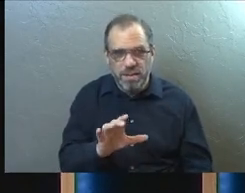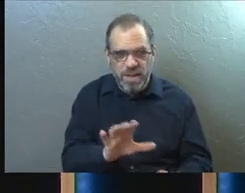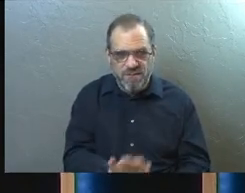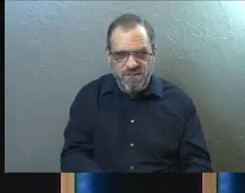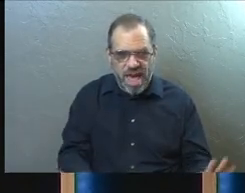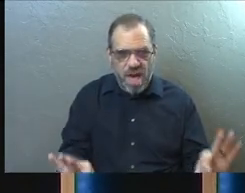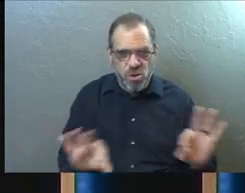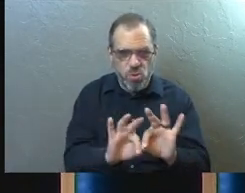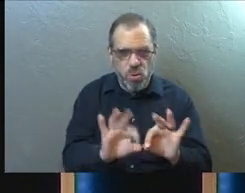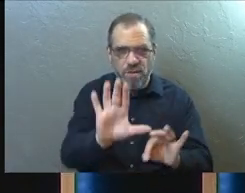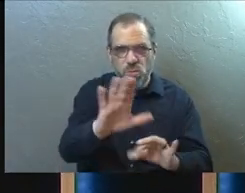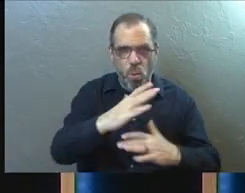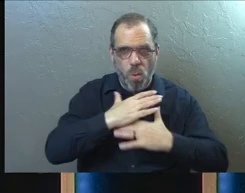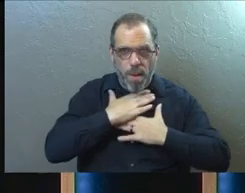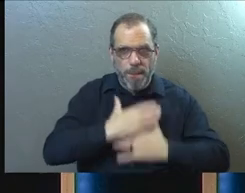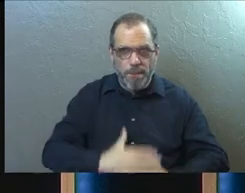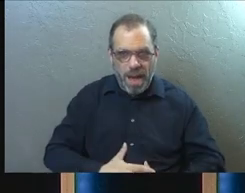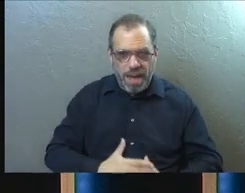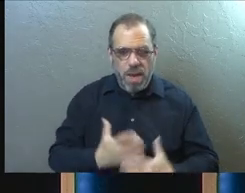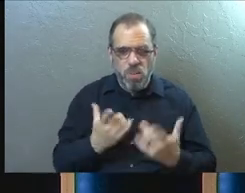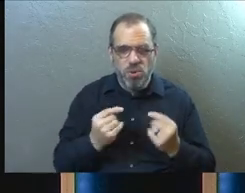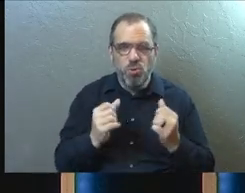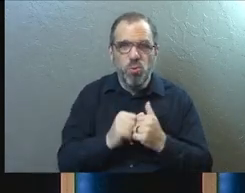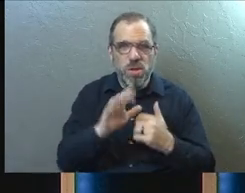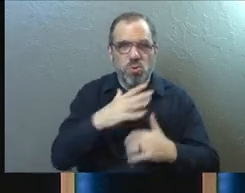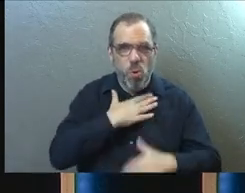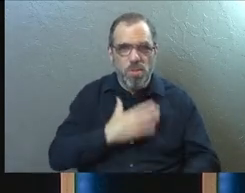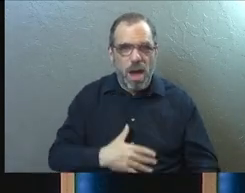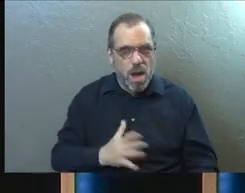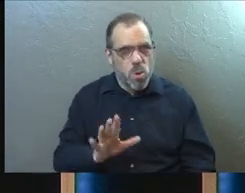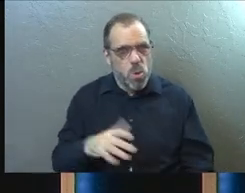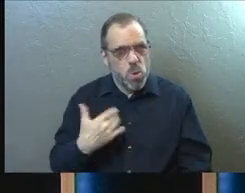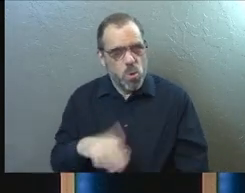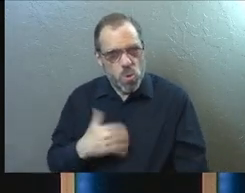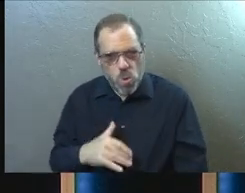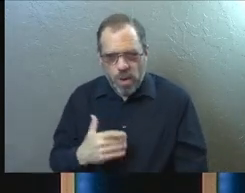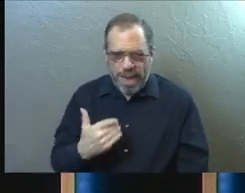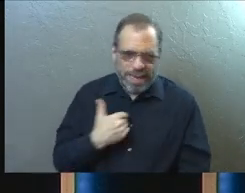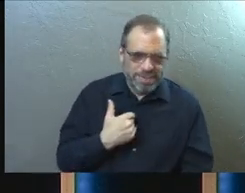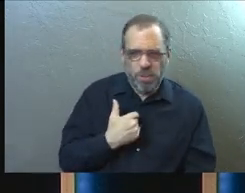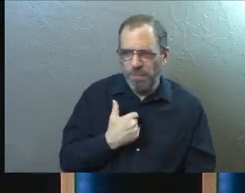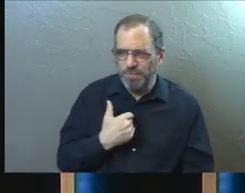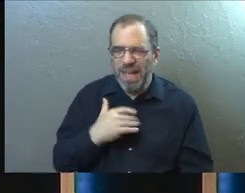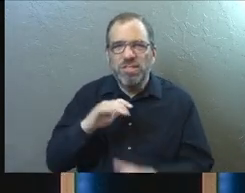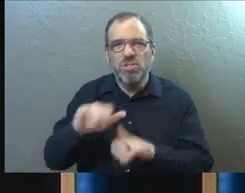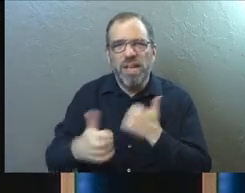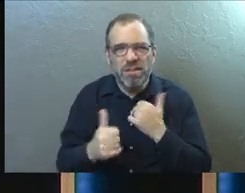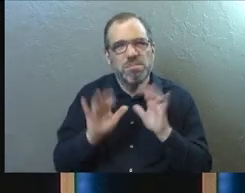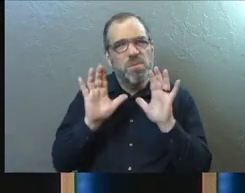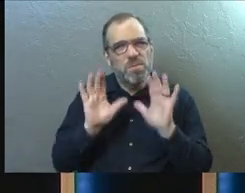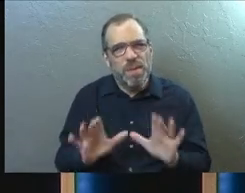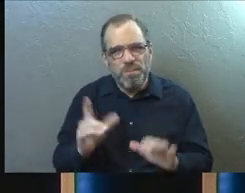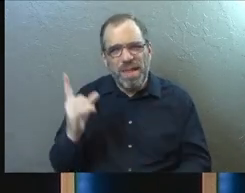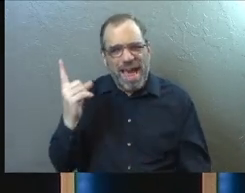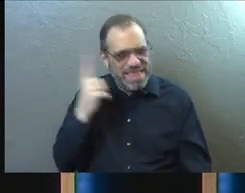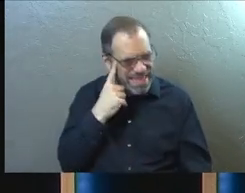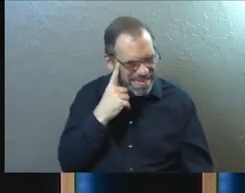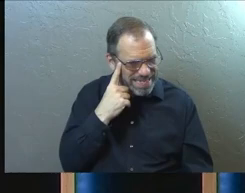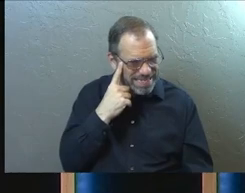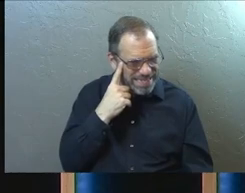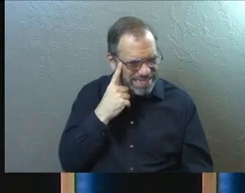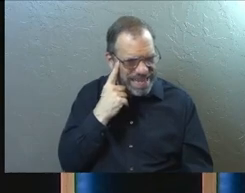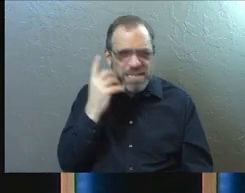your body, and what you do with it. And this can be one of those challenging conversations, but I really want to dive into it because I think it's